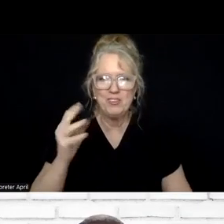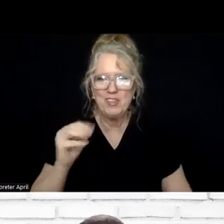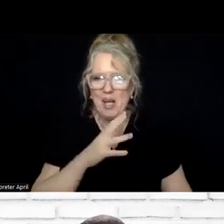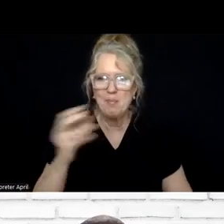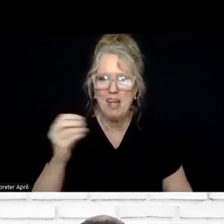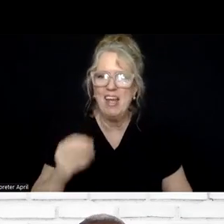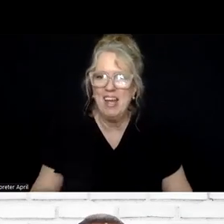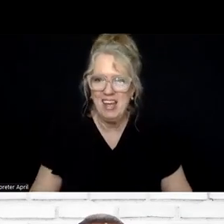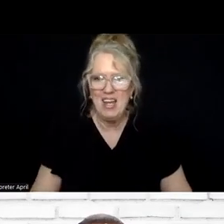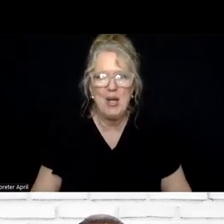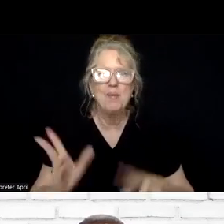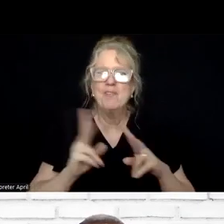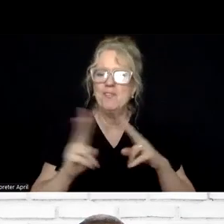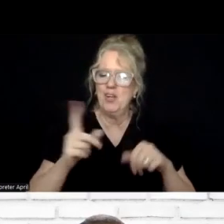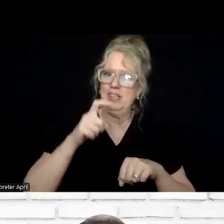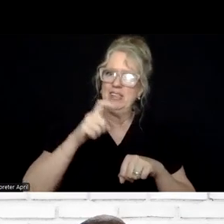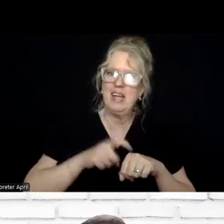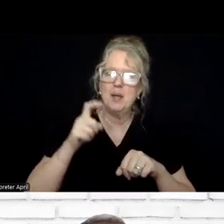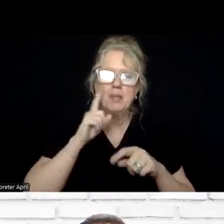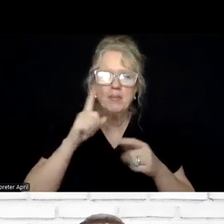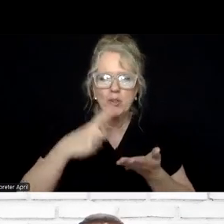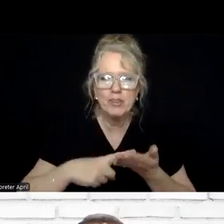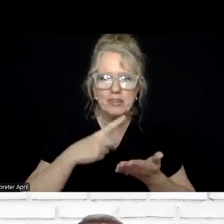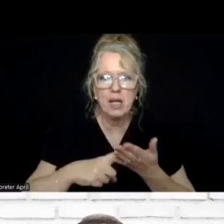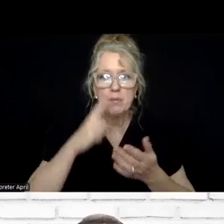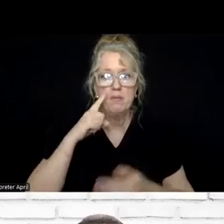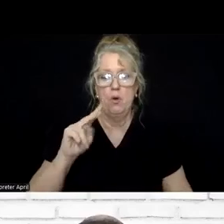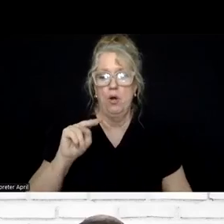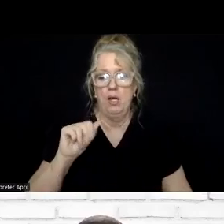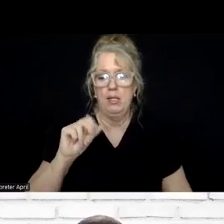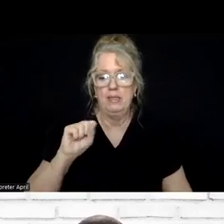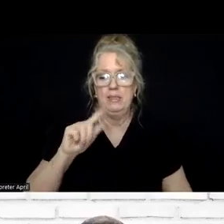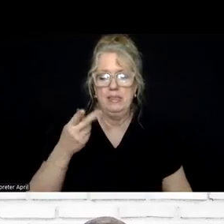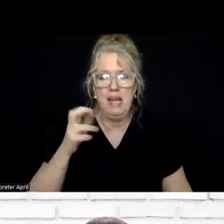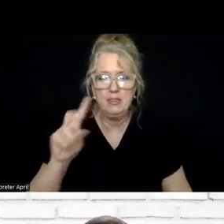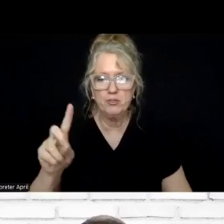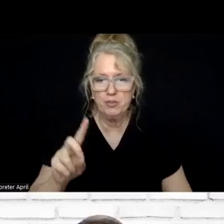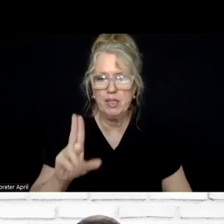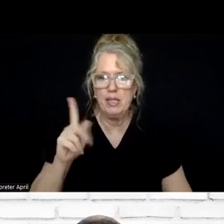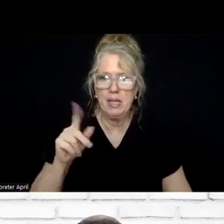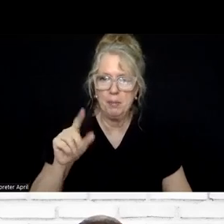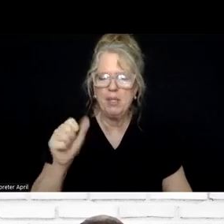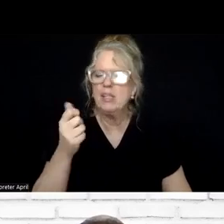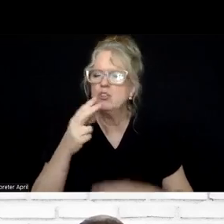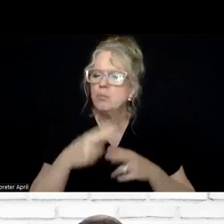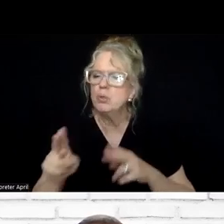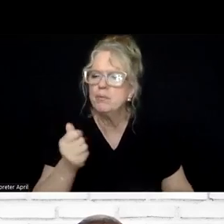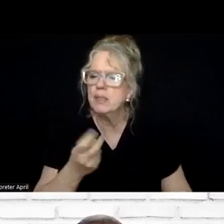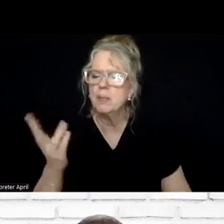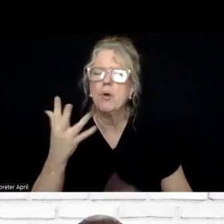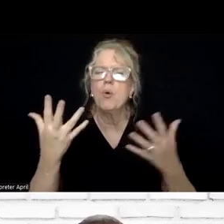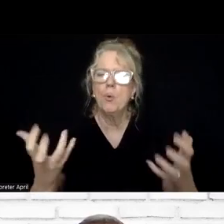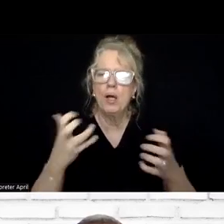for the, uh, very timely discussion. Uh, as far as NASMID updates today, just briefly, a couple of them, but I wanted to